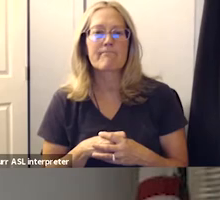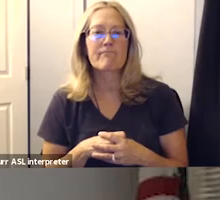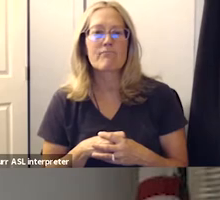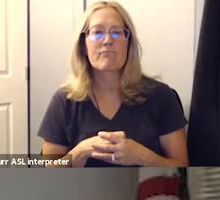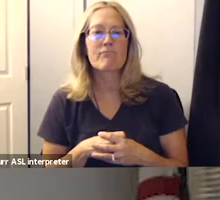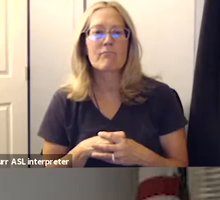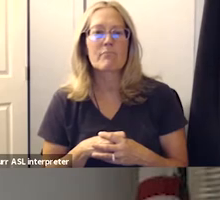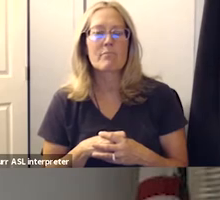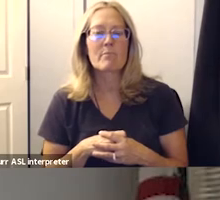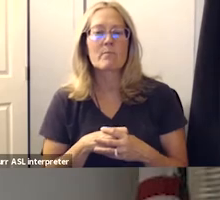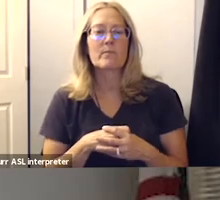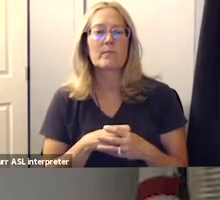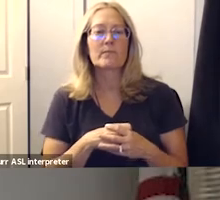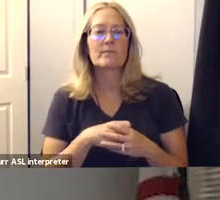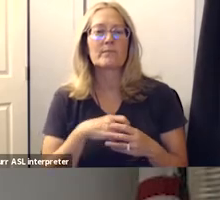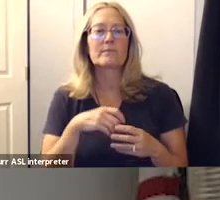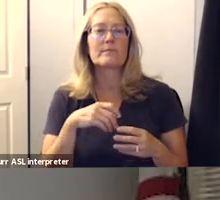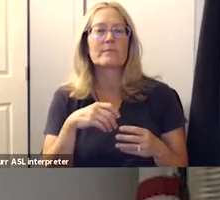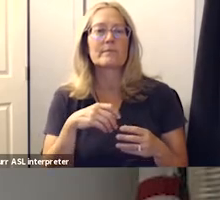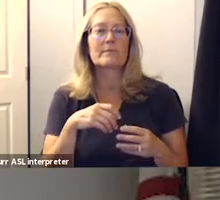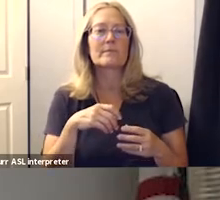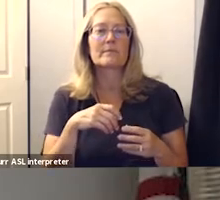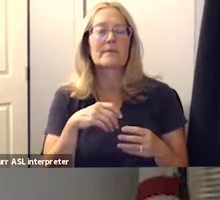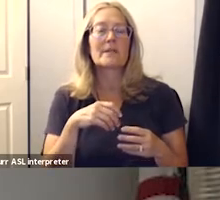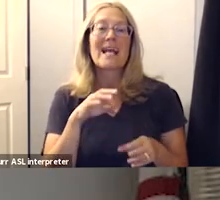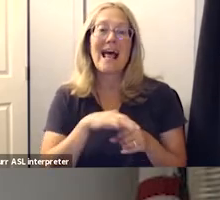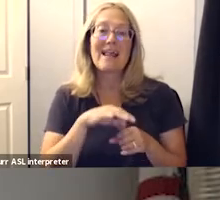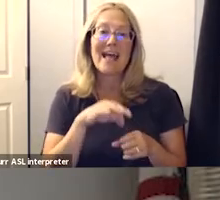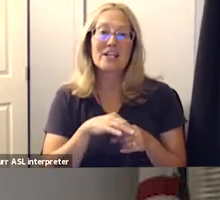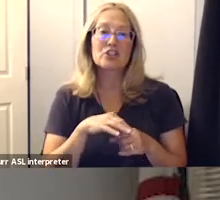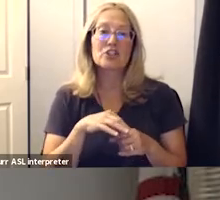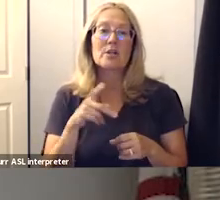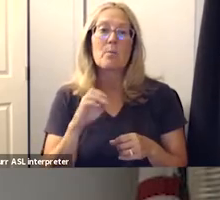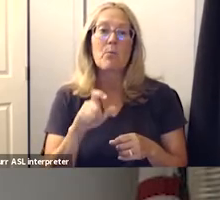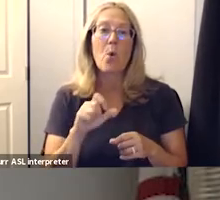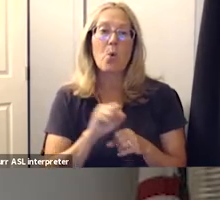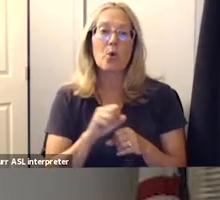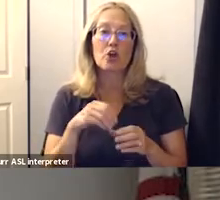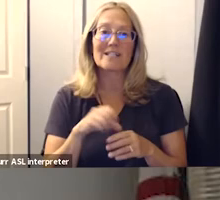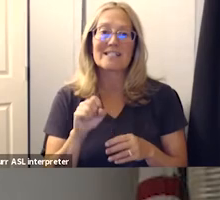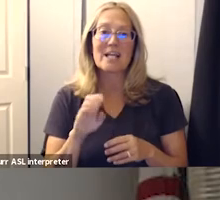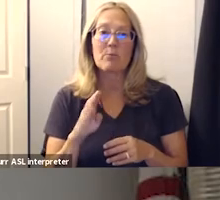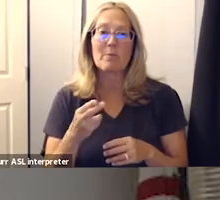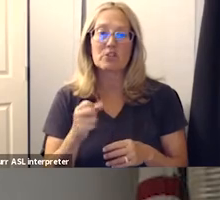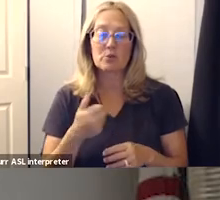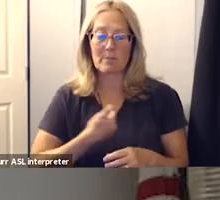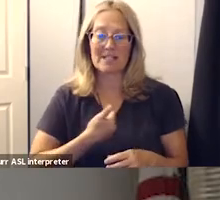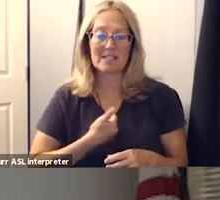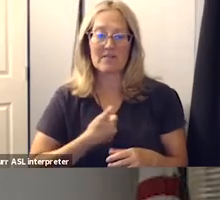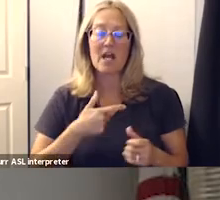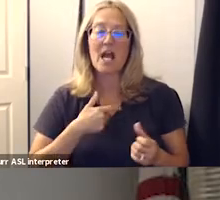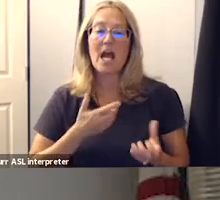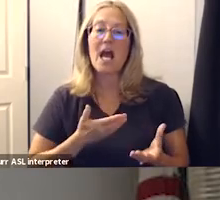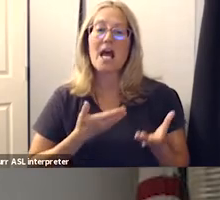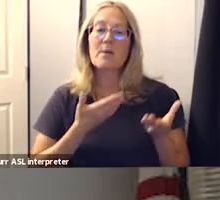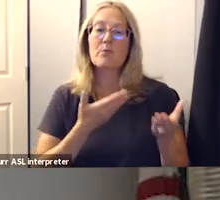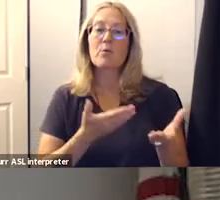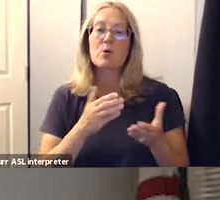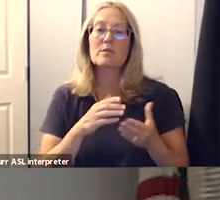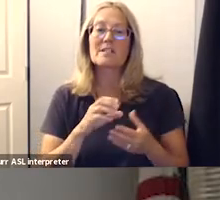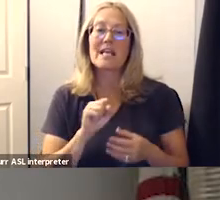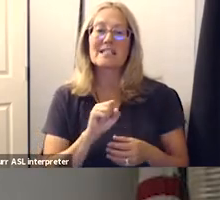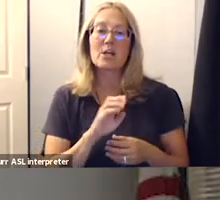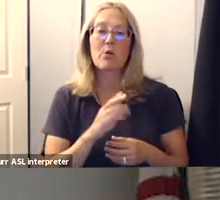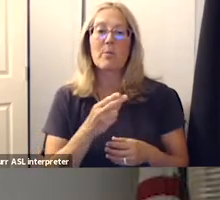as a high school election poll worker at santa barbara high school i would like to propose that santa barbara high school and santa barbara